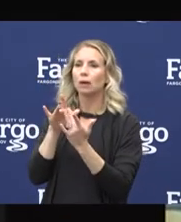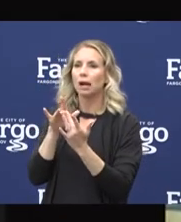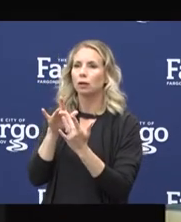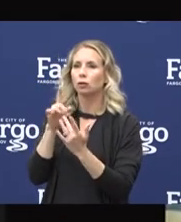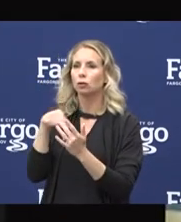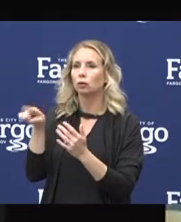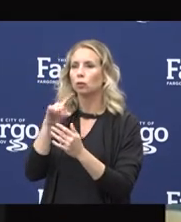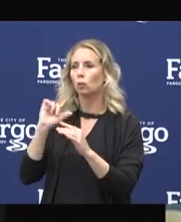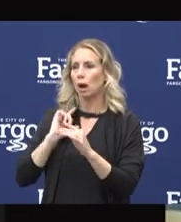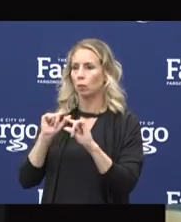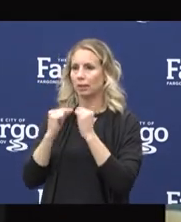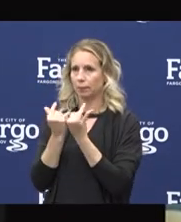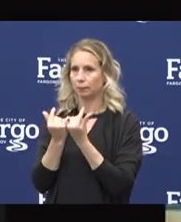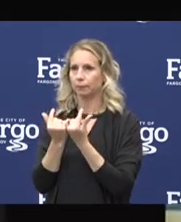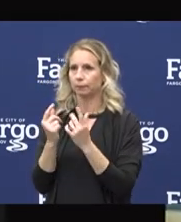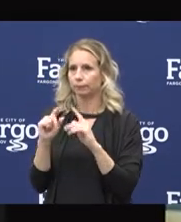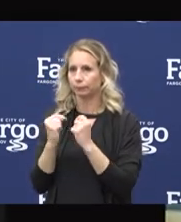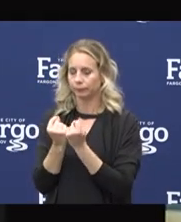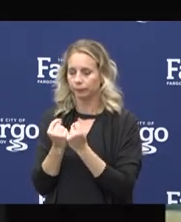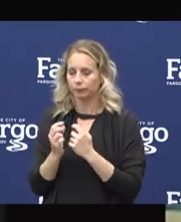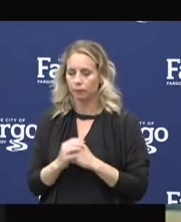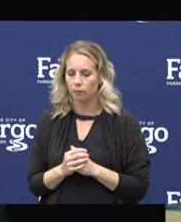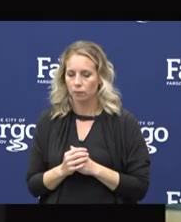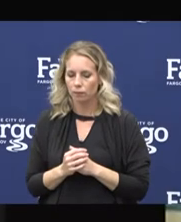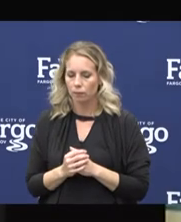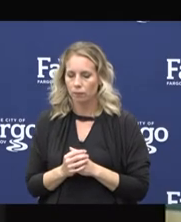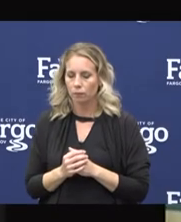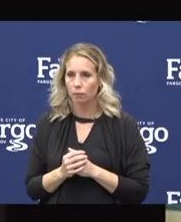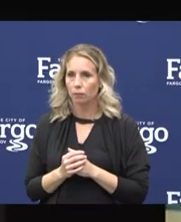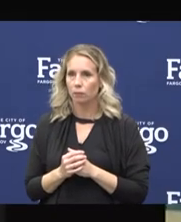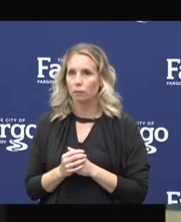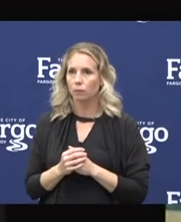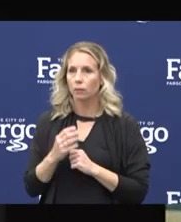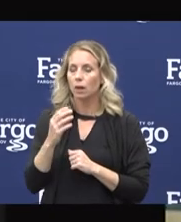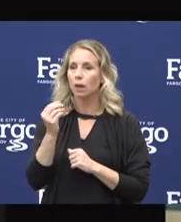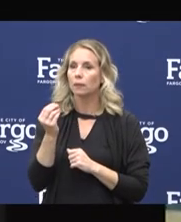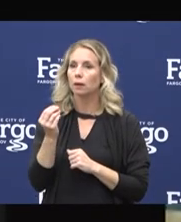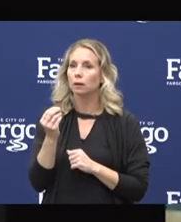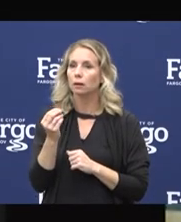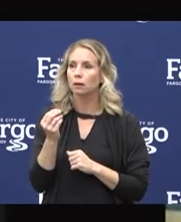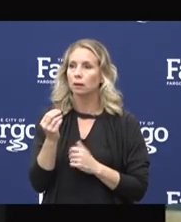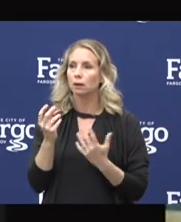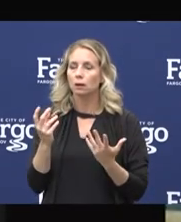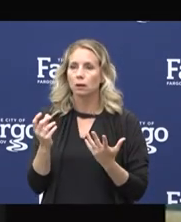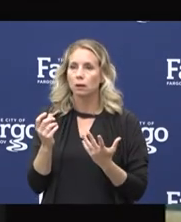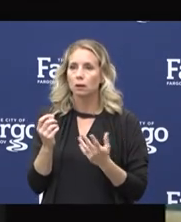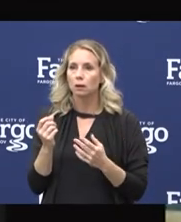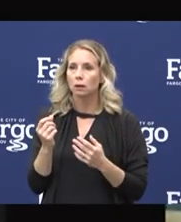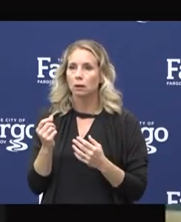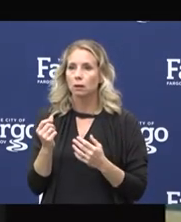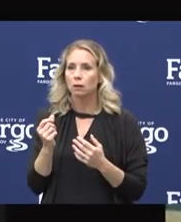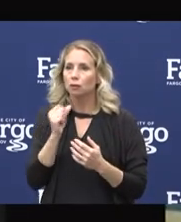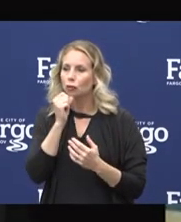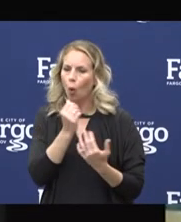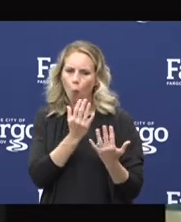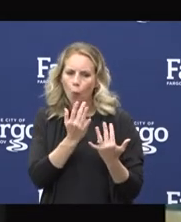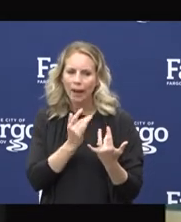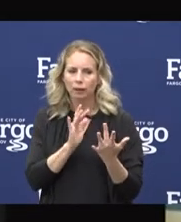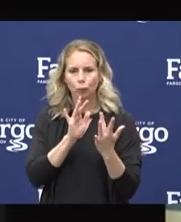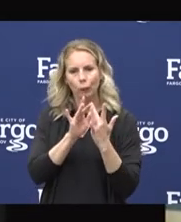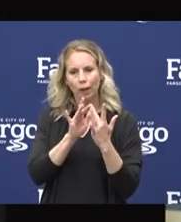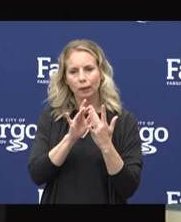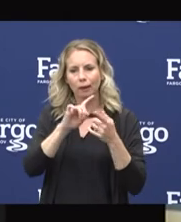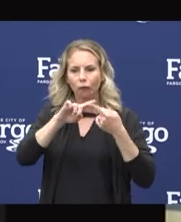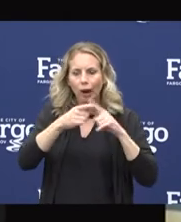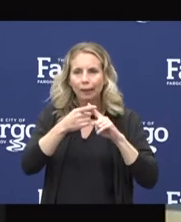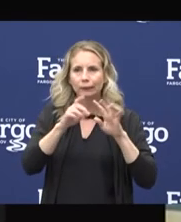support team. And then, last but not least, is don't hesitate to reach out to a friend or family or